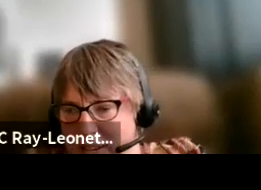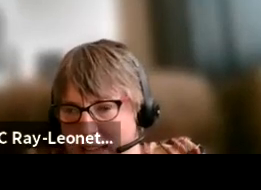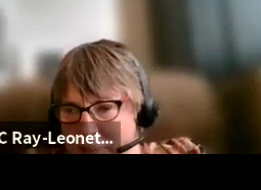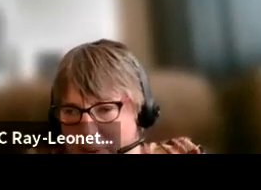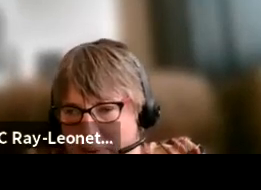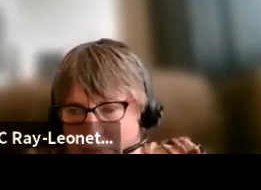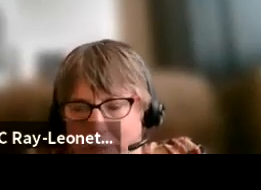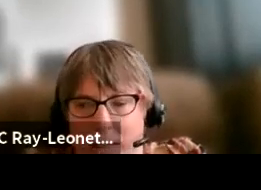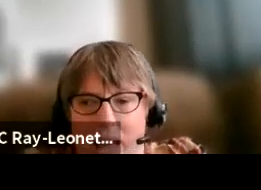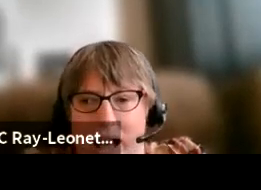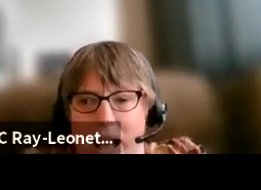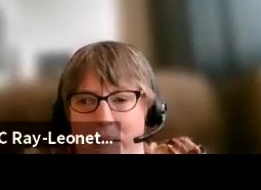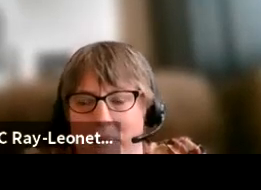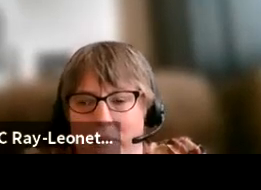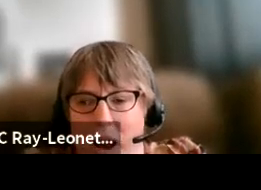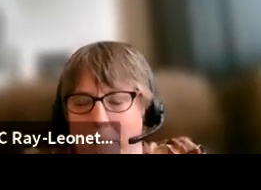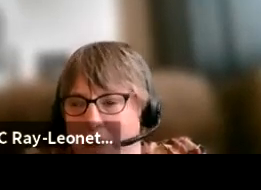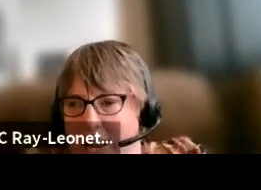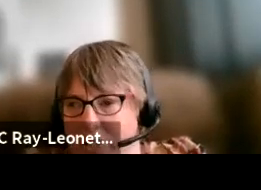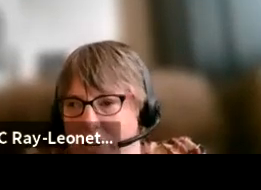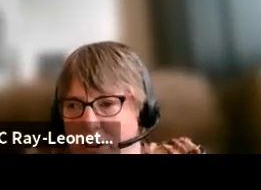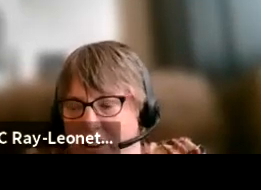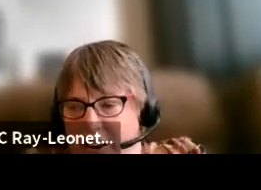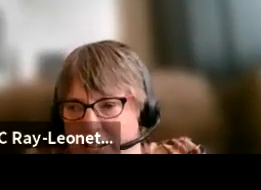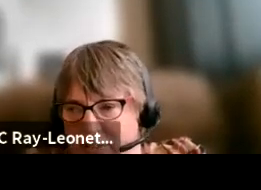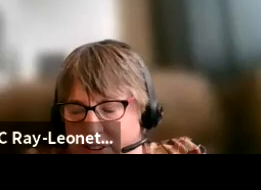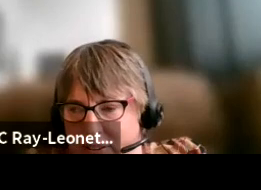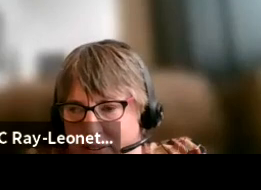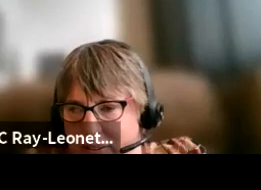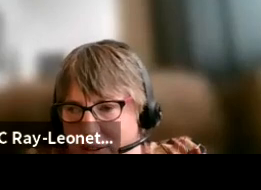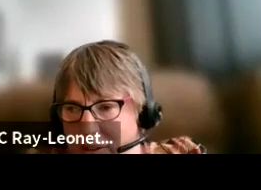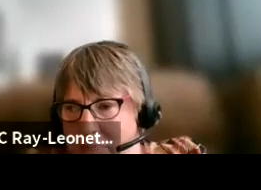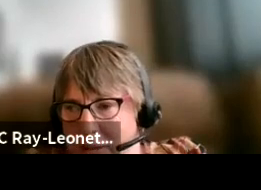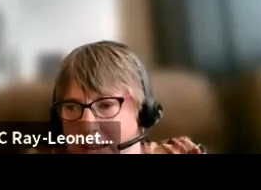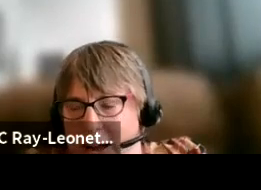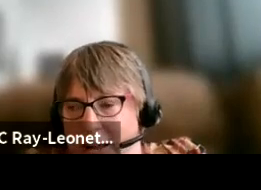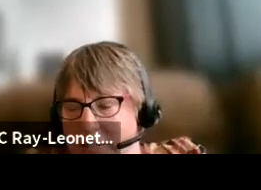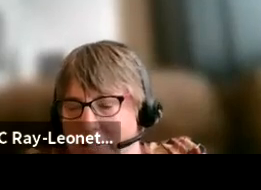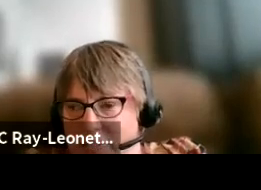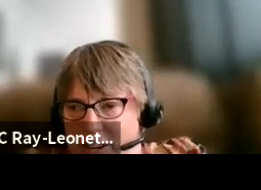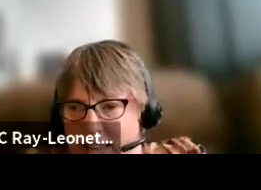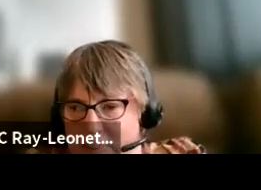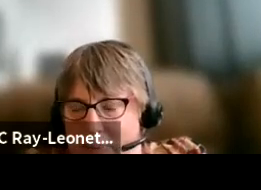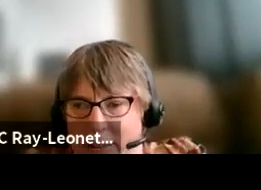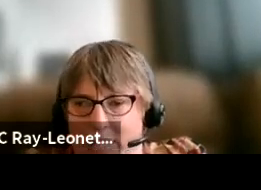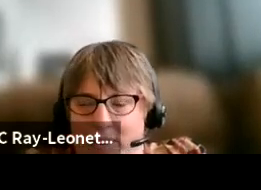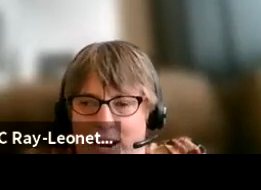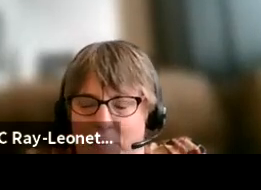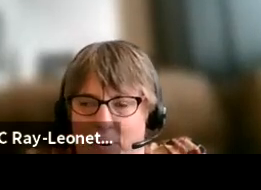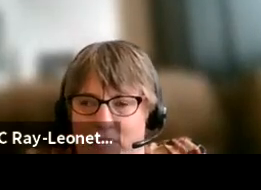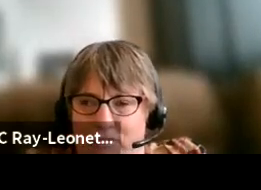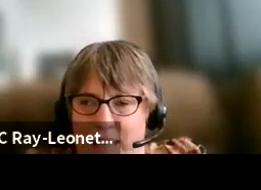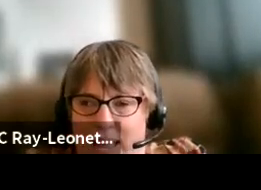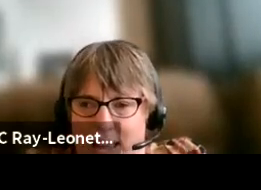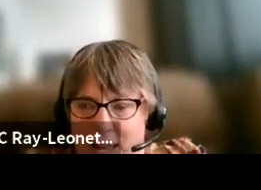plan, for example, our plan should look very different. Because, for example, it's